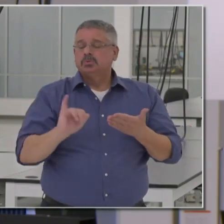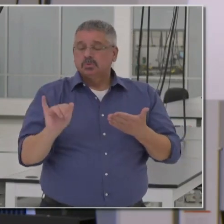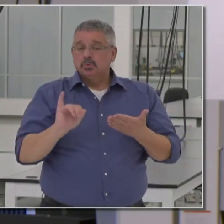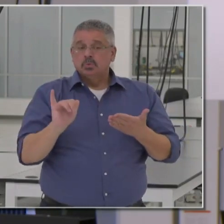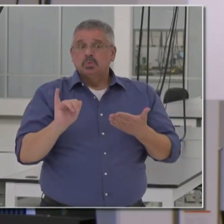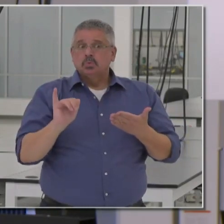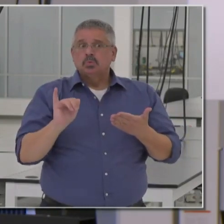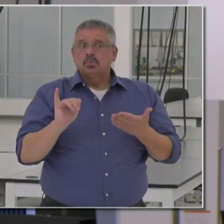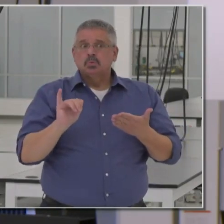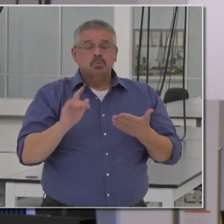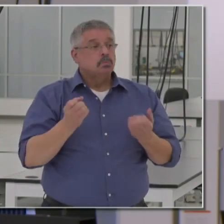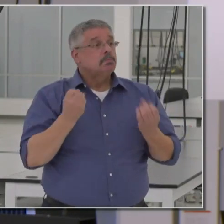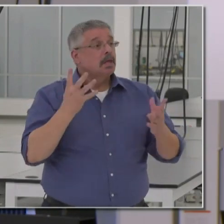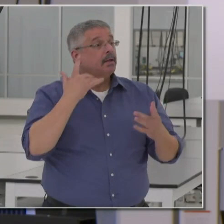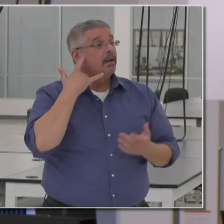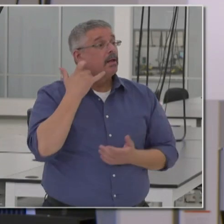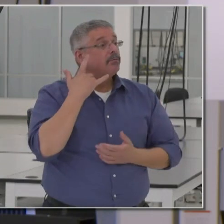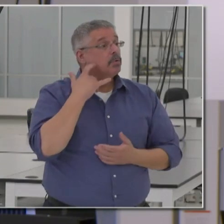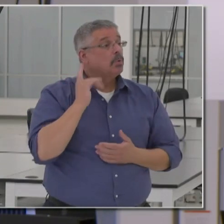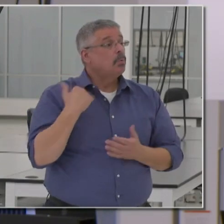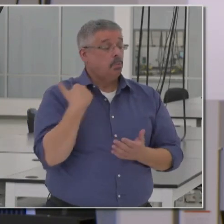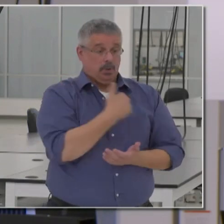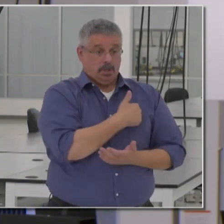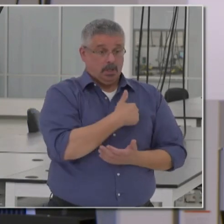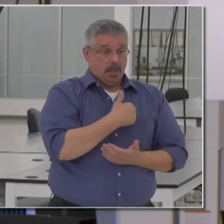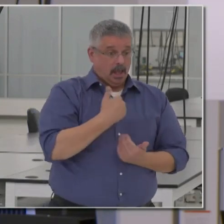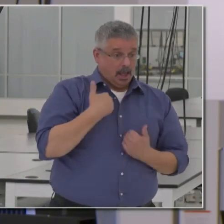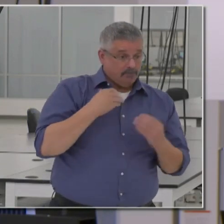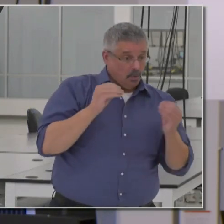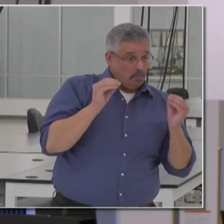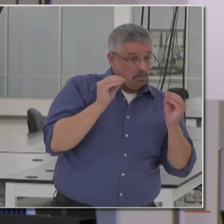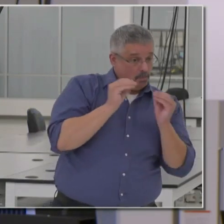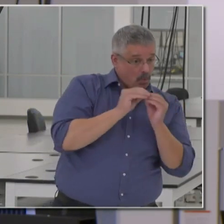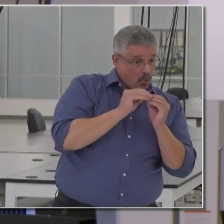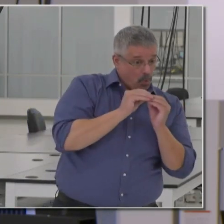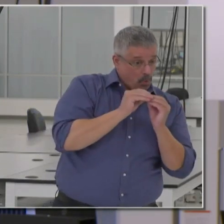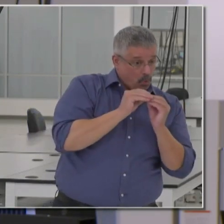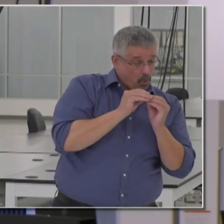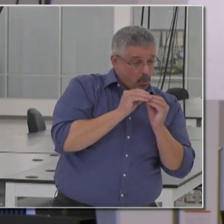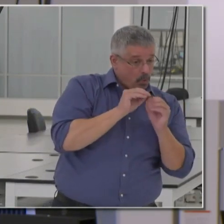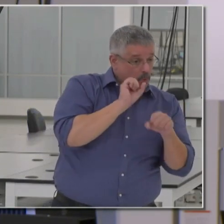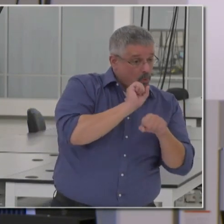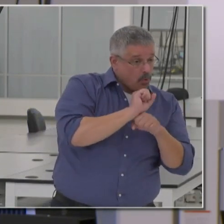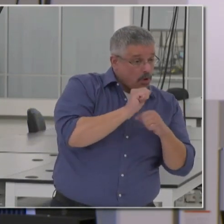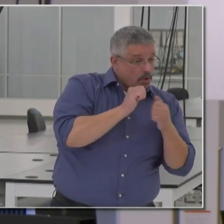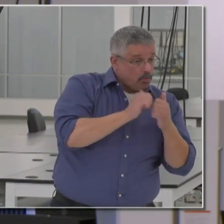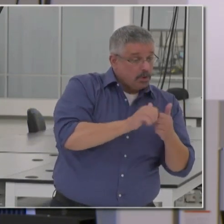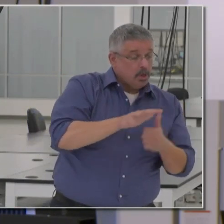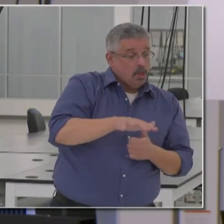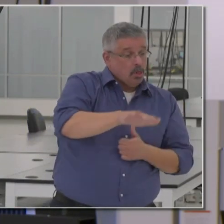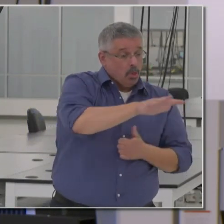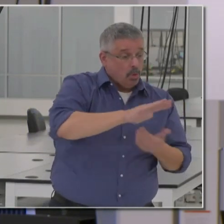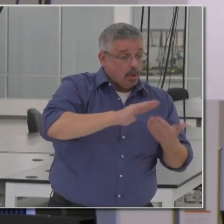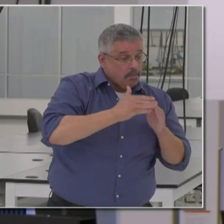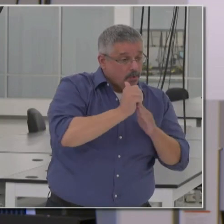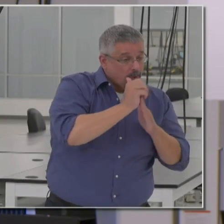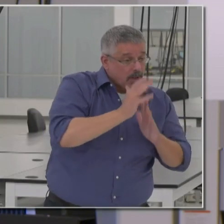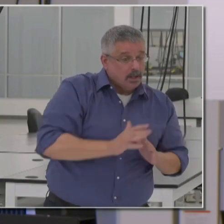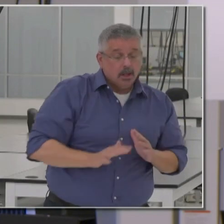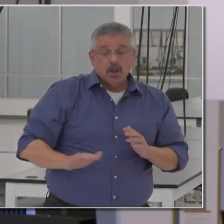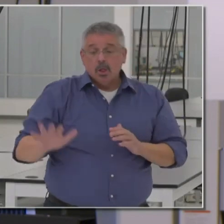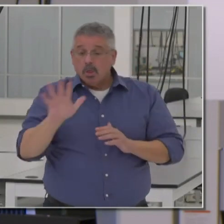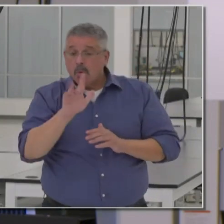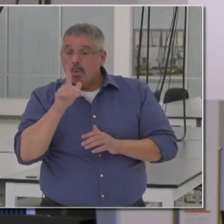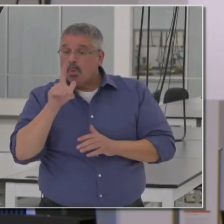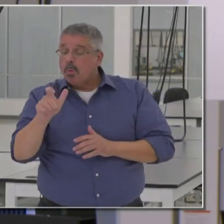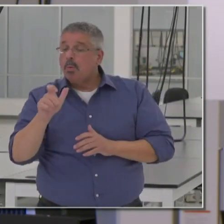as we've grown them in California, we beg more strategies to target those. Working with our local community leaders, local